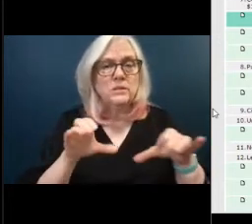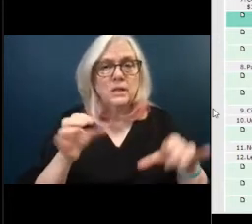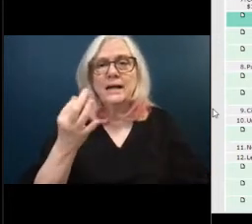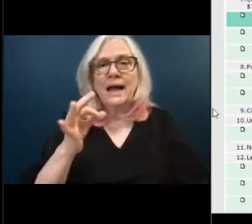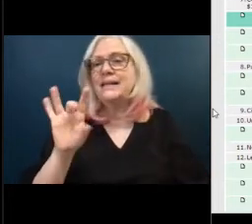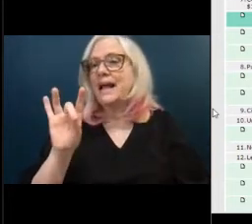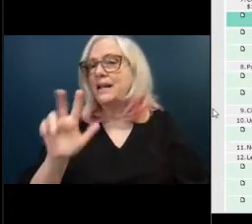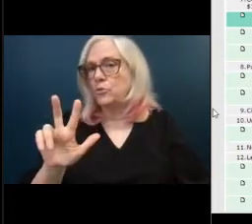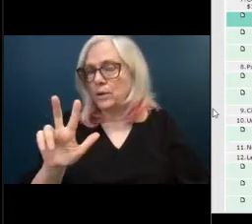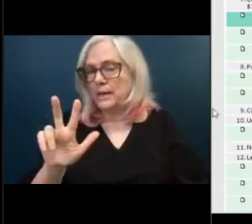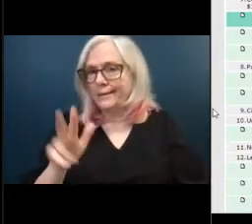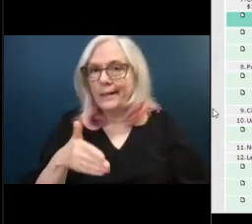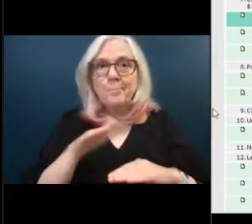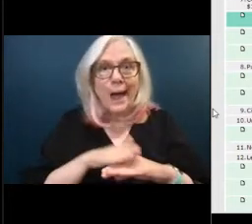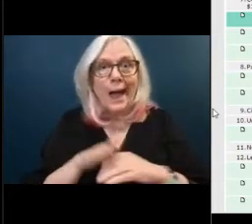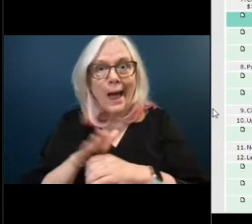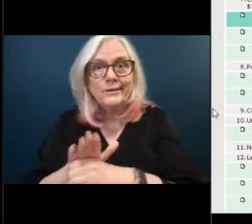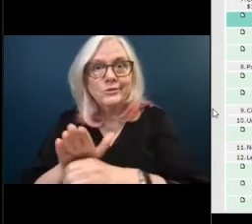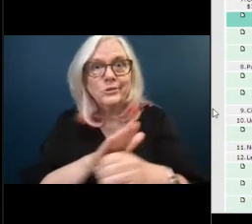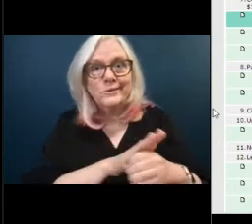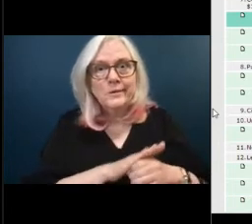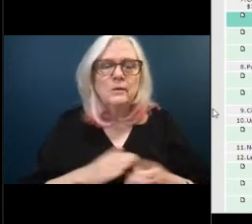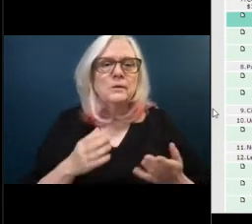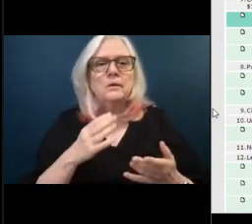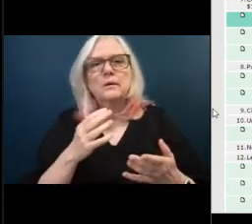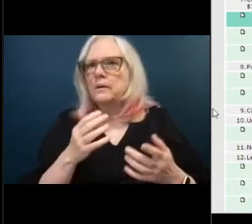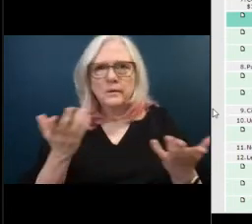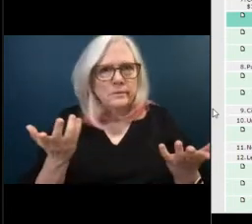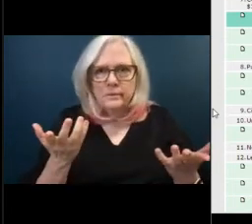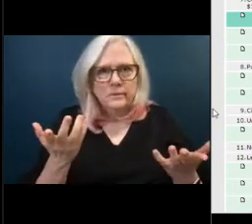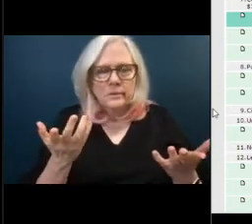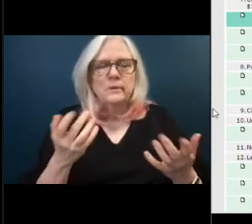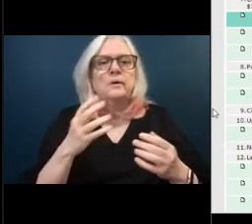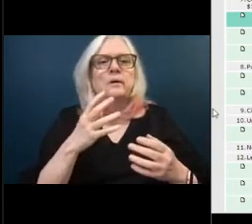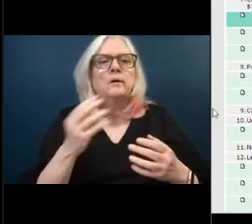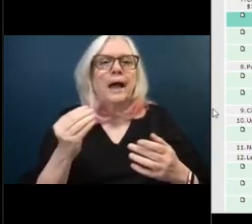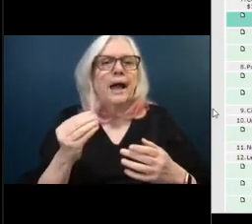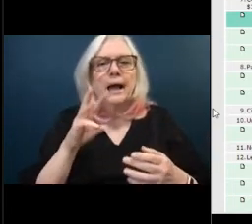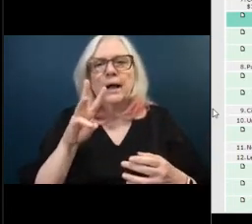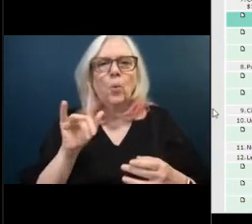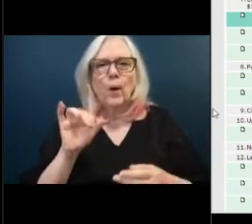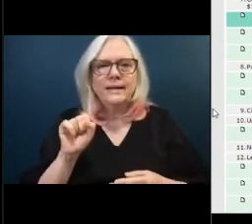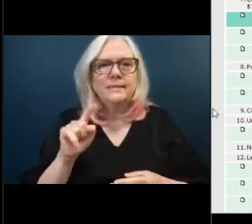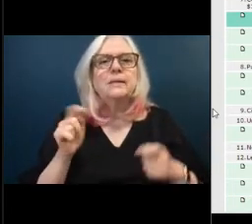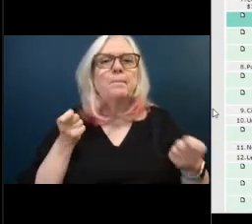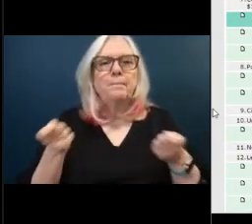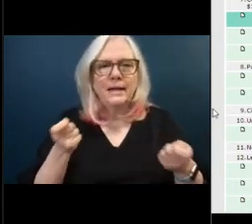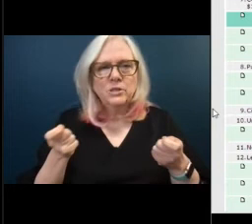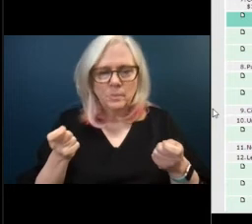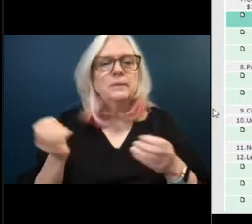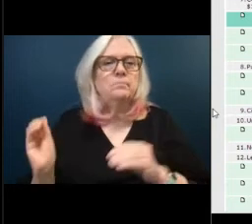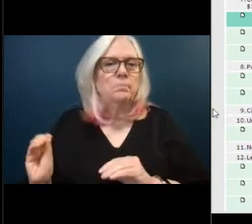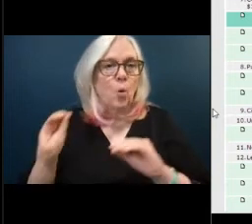fixed and then waste management moved in and they have some very heavy vehicles that use that road quite a bit so in order to make the repairs